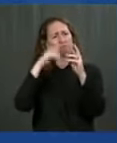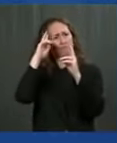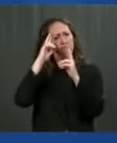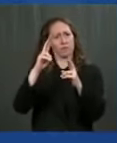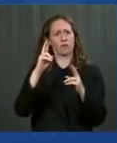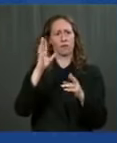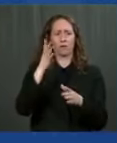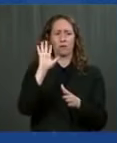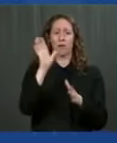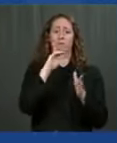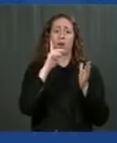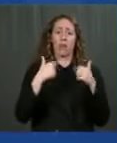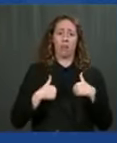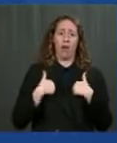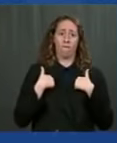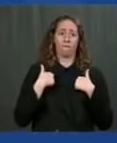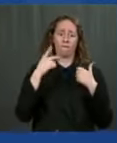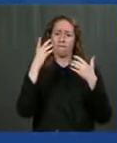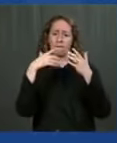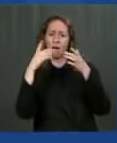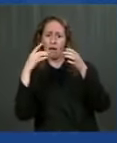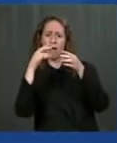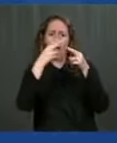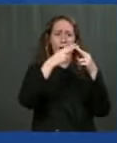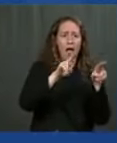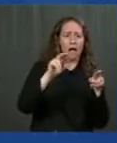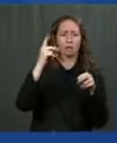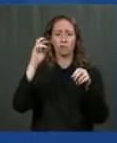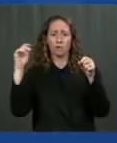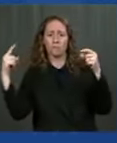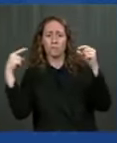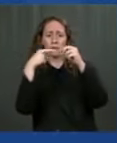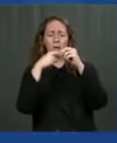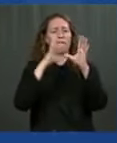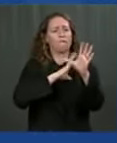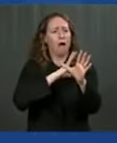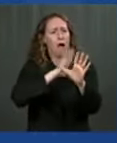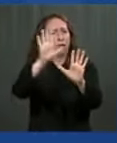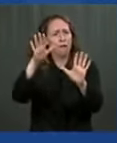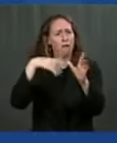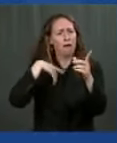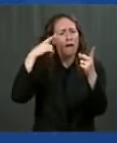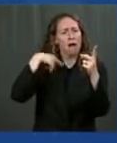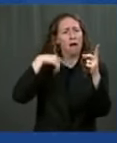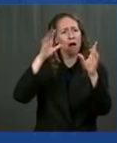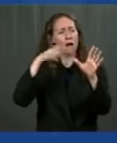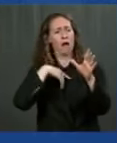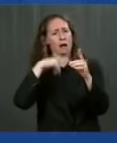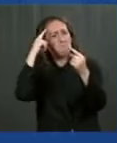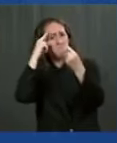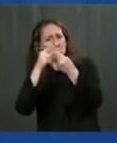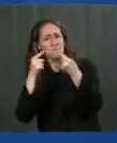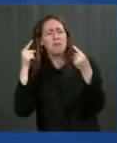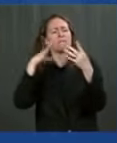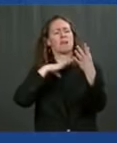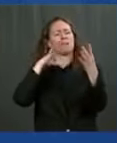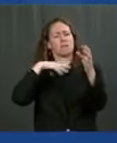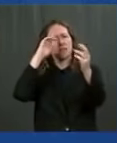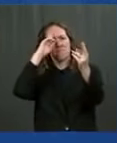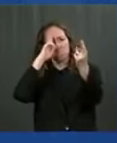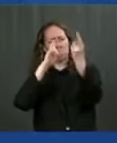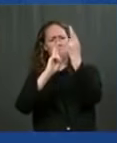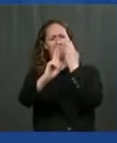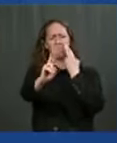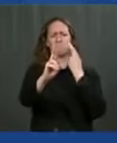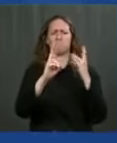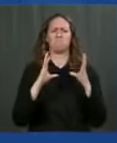conception and all. I respect that. Don't agree, but I respect that. I'm going to impose that on people. But what I was